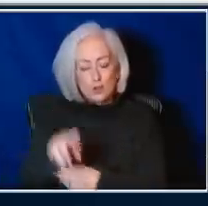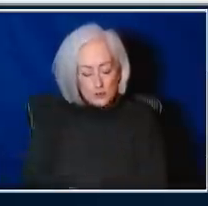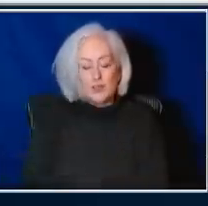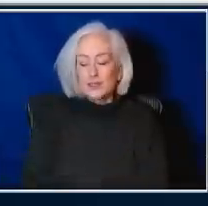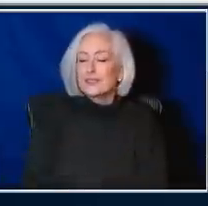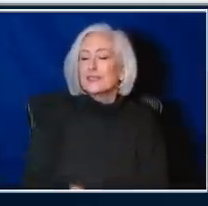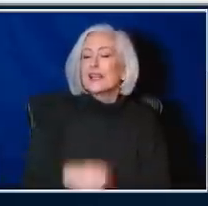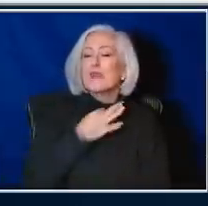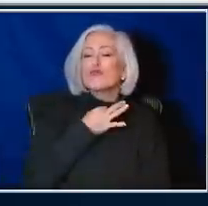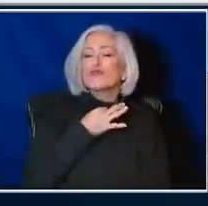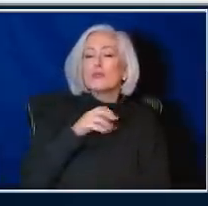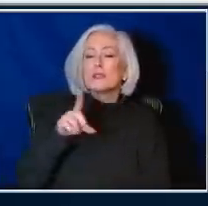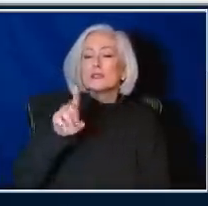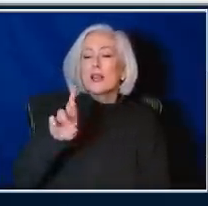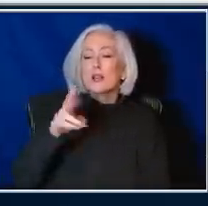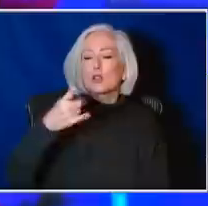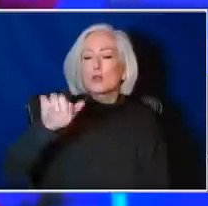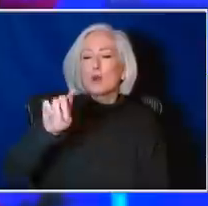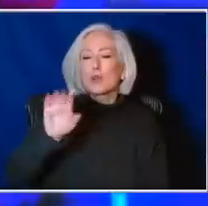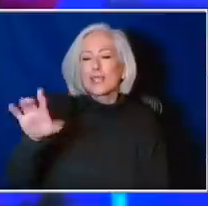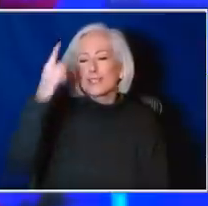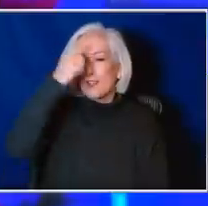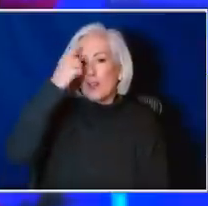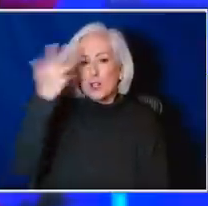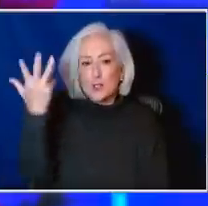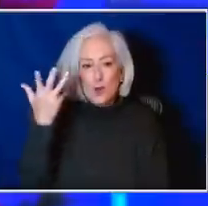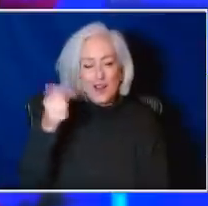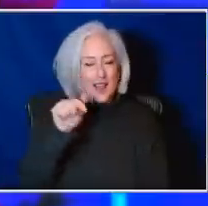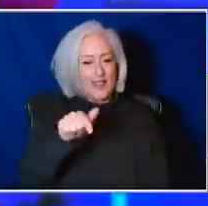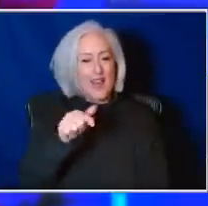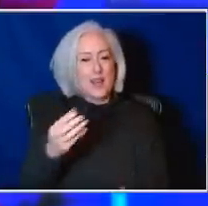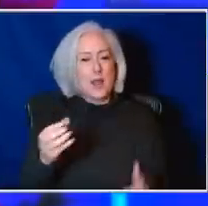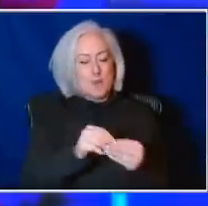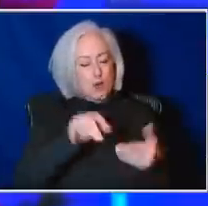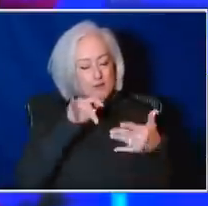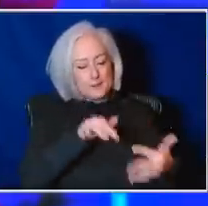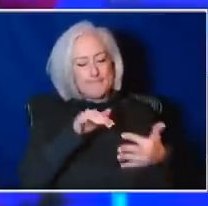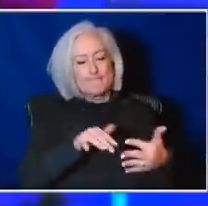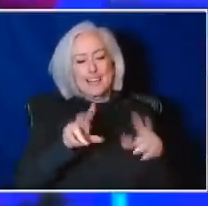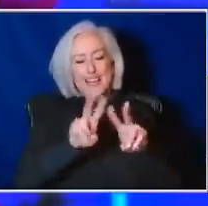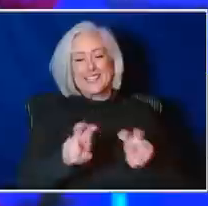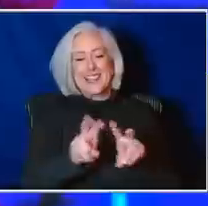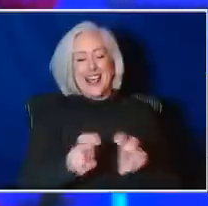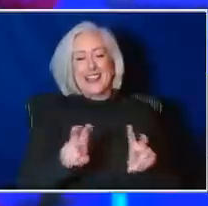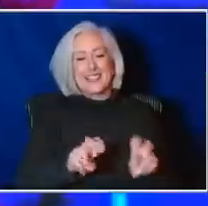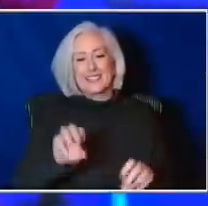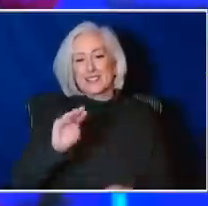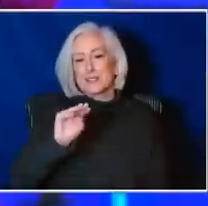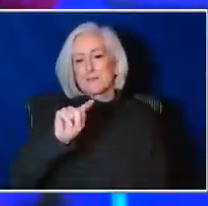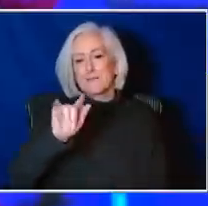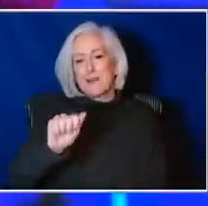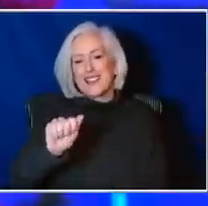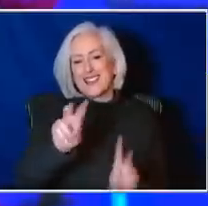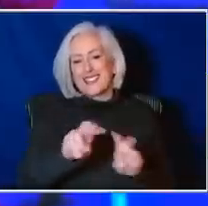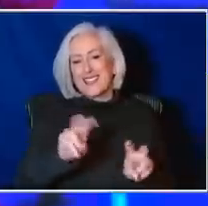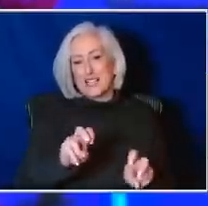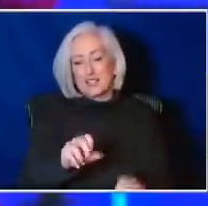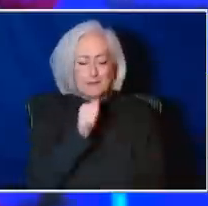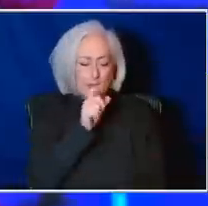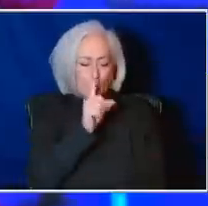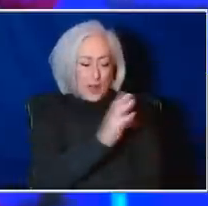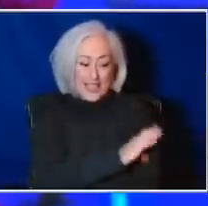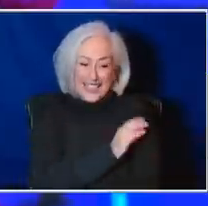study down, this was a more of a meta-analysis and it was not really clinical. It was looking at different studies